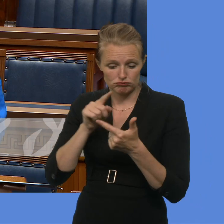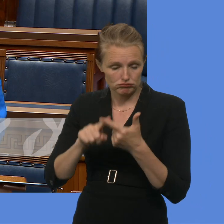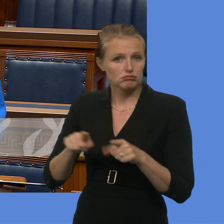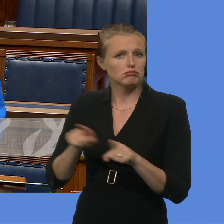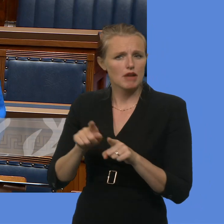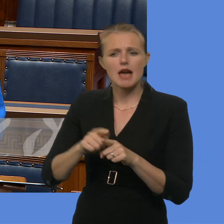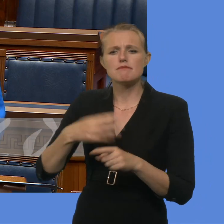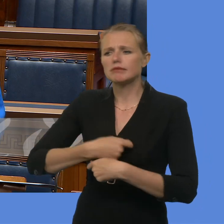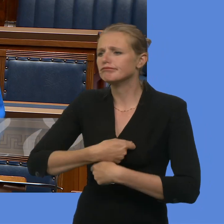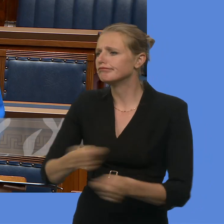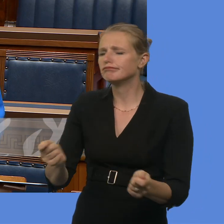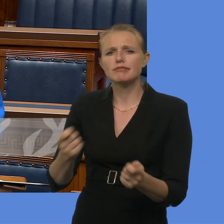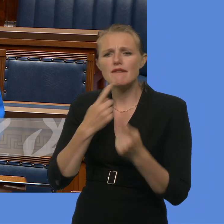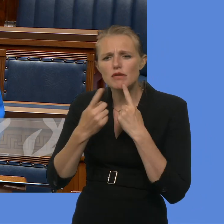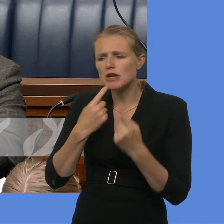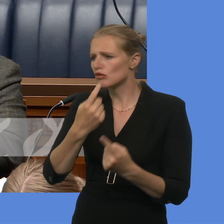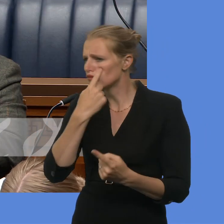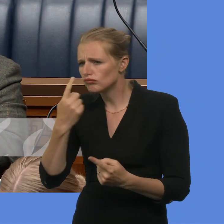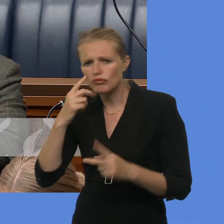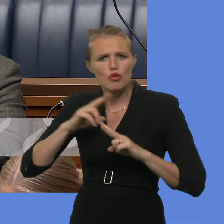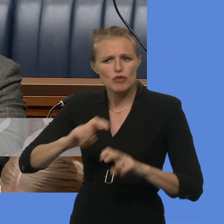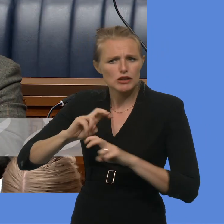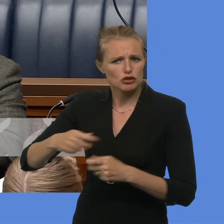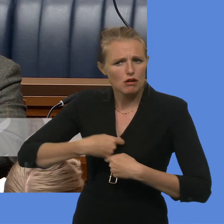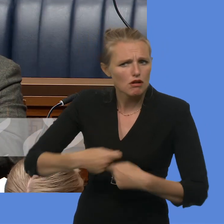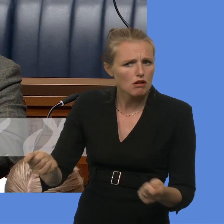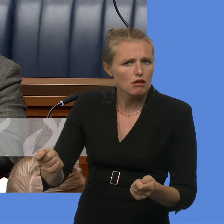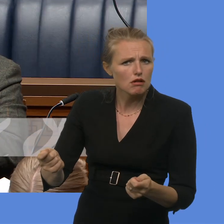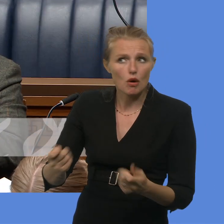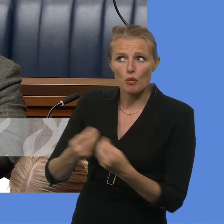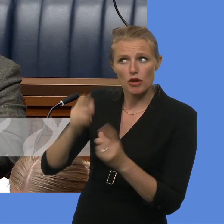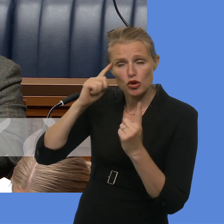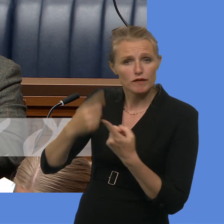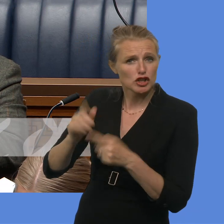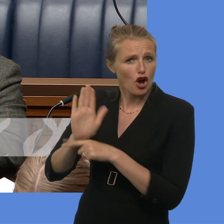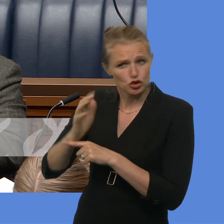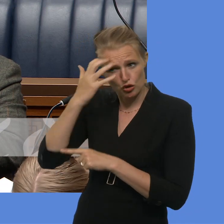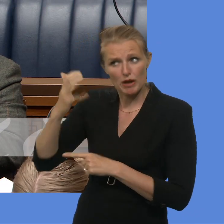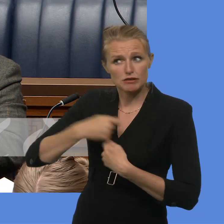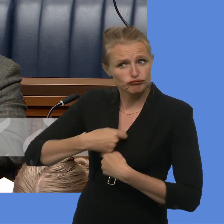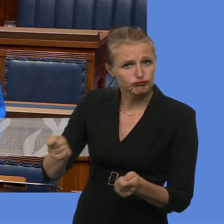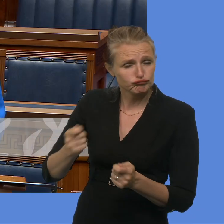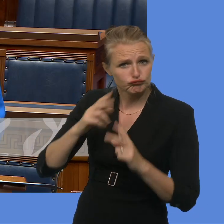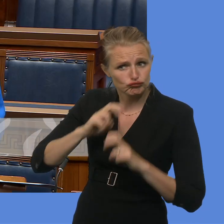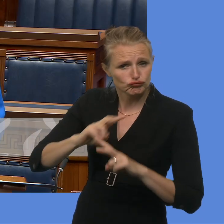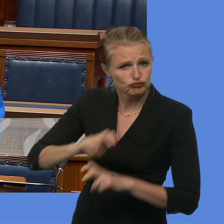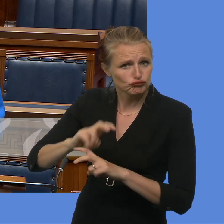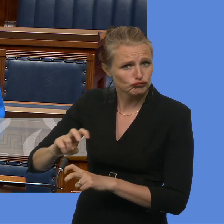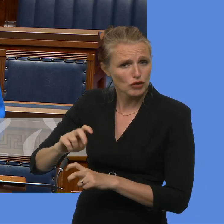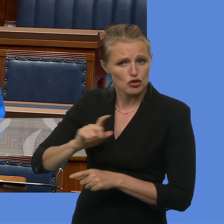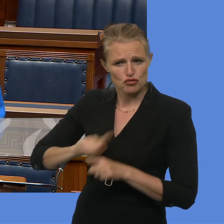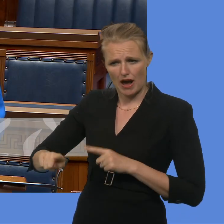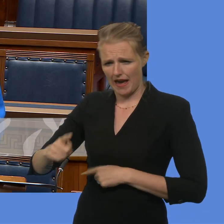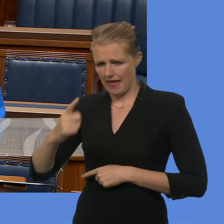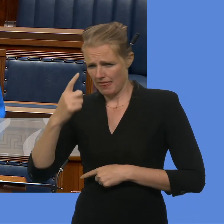exercise in terms of research in conjunction with some of the universities here, Ulster University and Queen's University, to look at the developments within